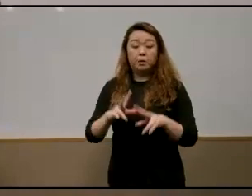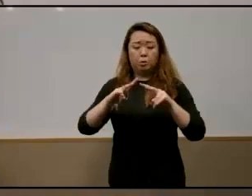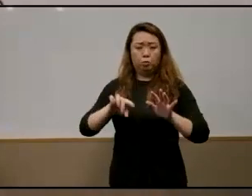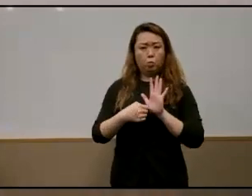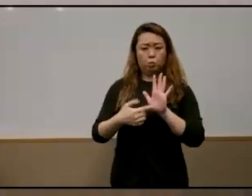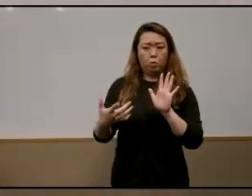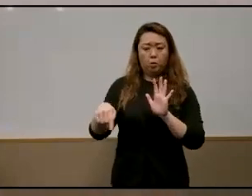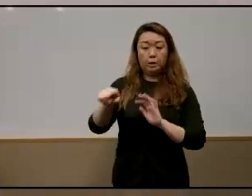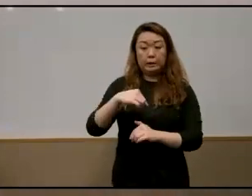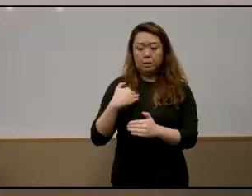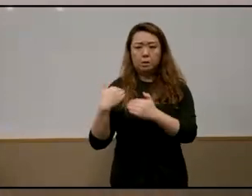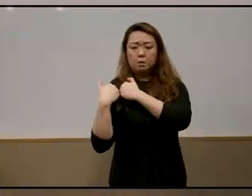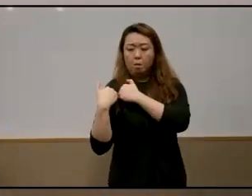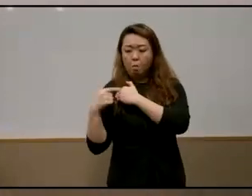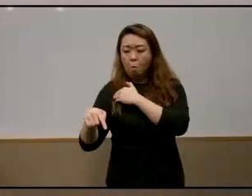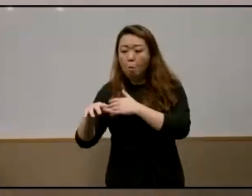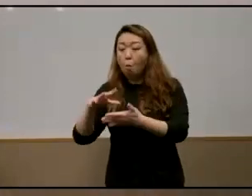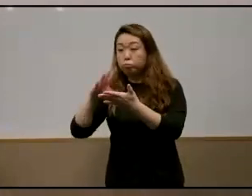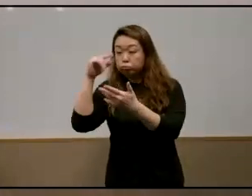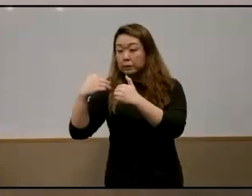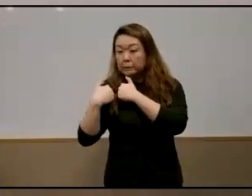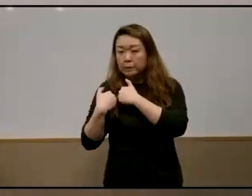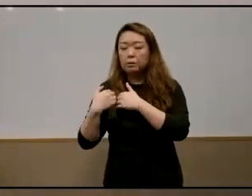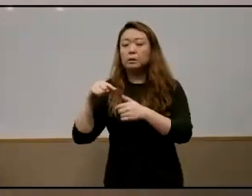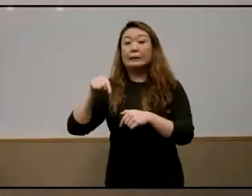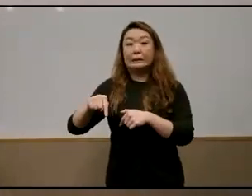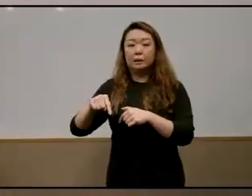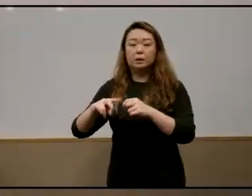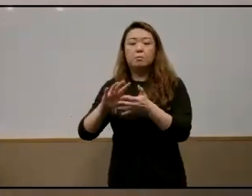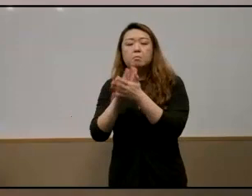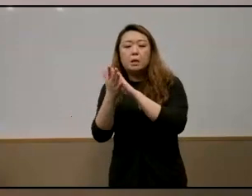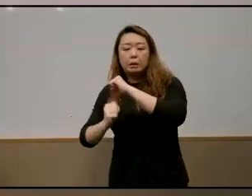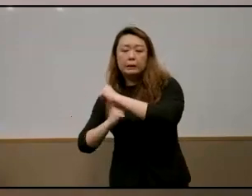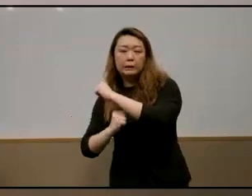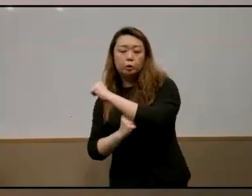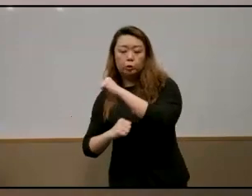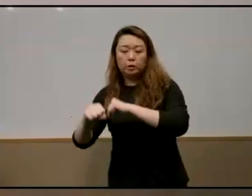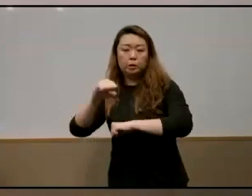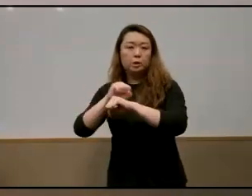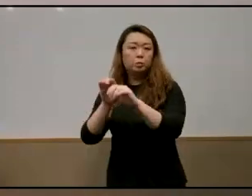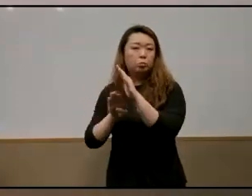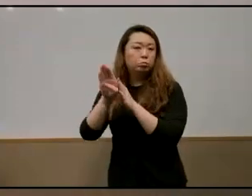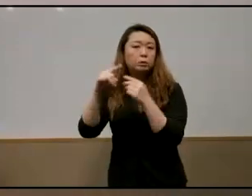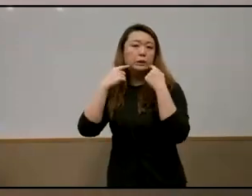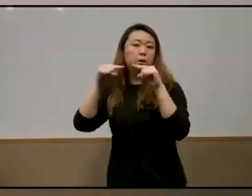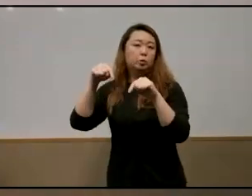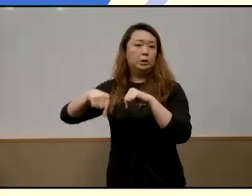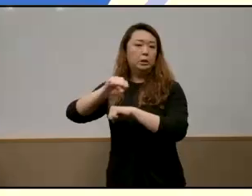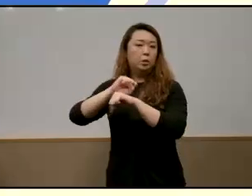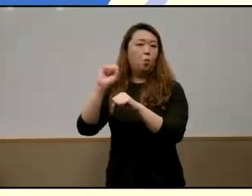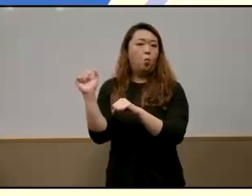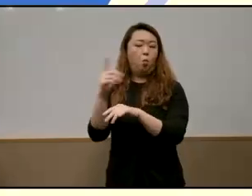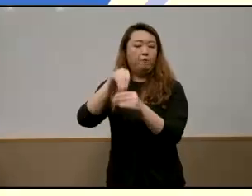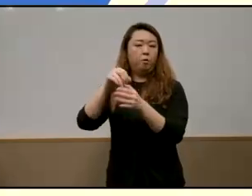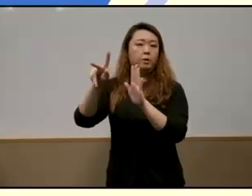-responsibilizing logics is the foundational pillar the ideological heart of singaporean public and education policy the